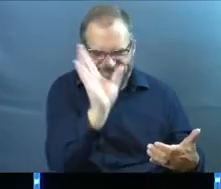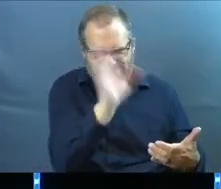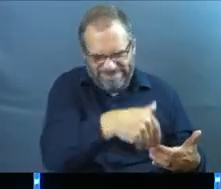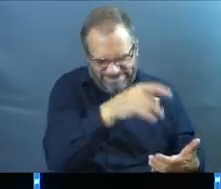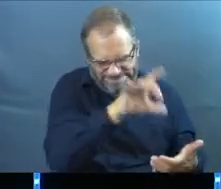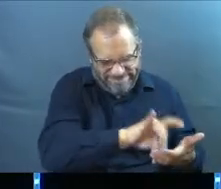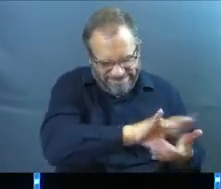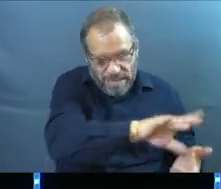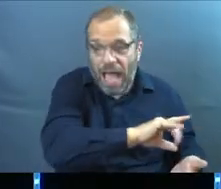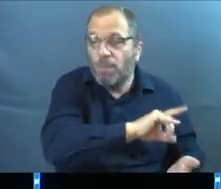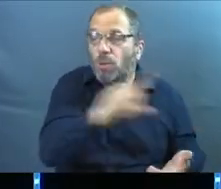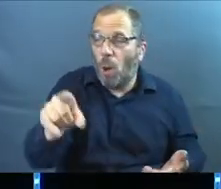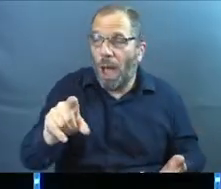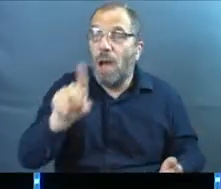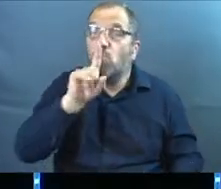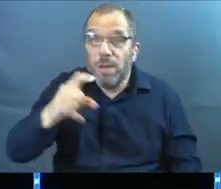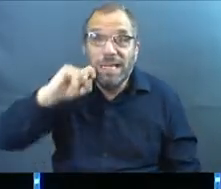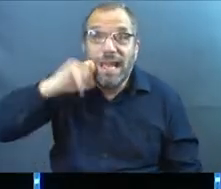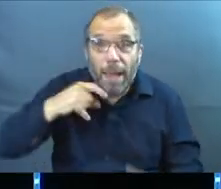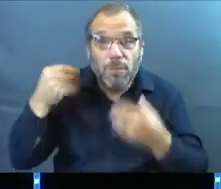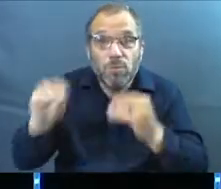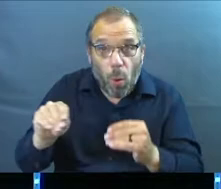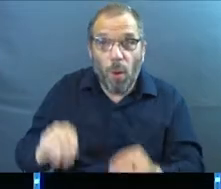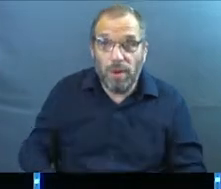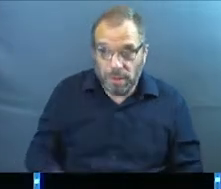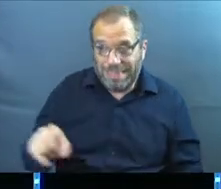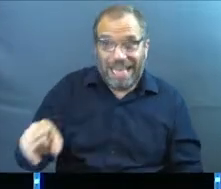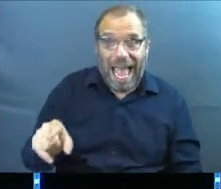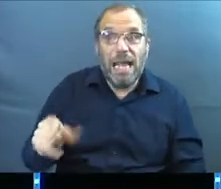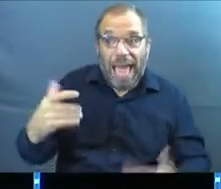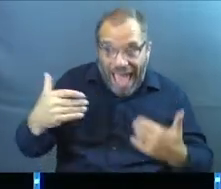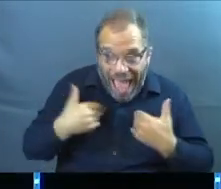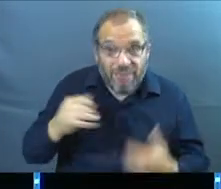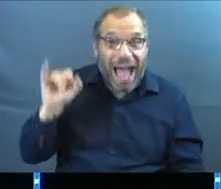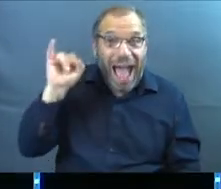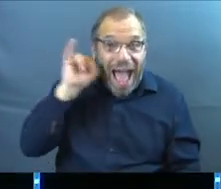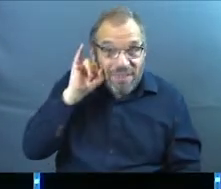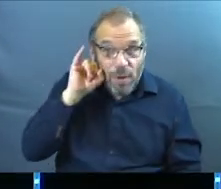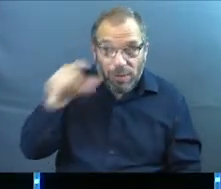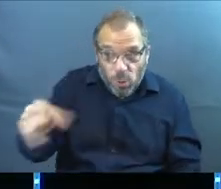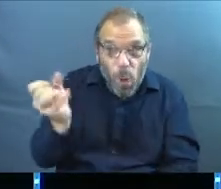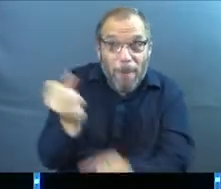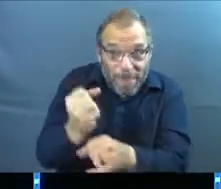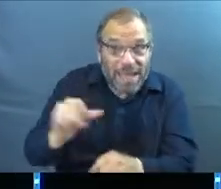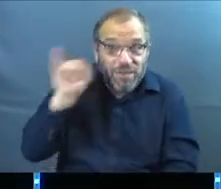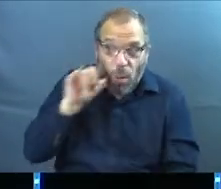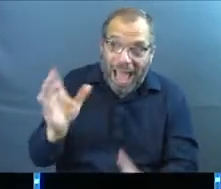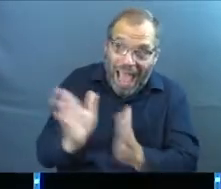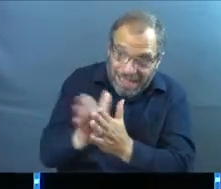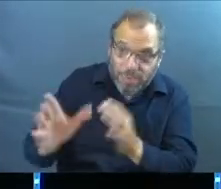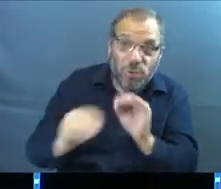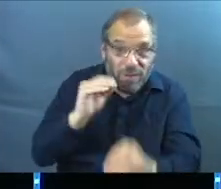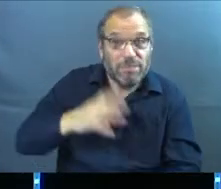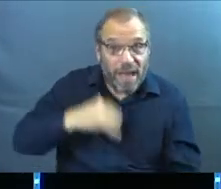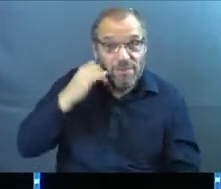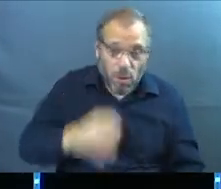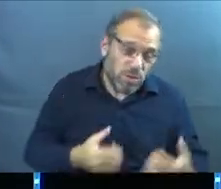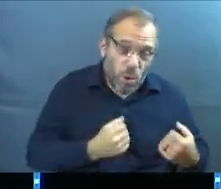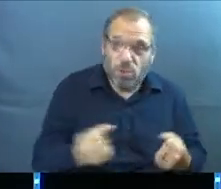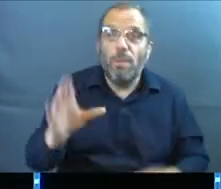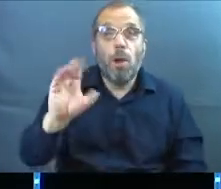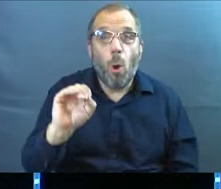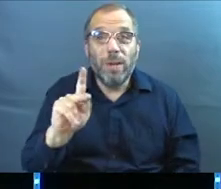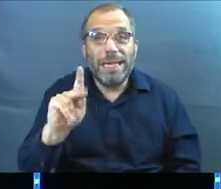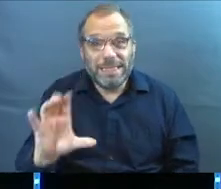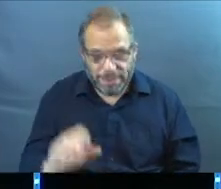place anymore. I'm going to go to the actual Apple store to a place where they have iPhones. The people that made this phone and asked them to fix it. So I did that in Oklahoma